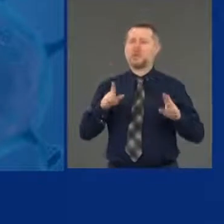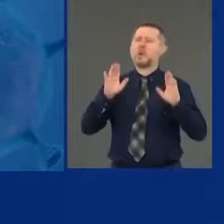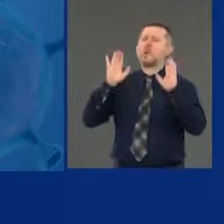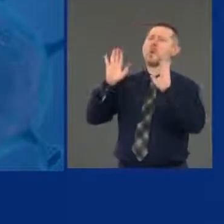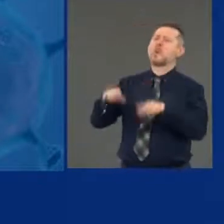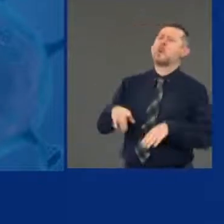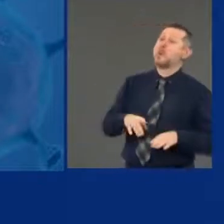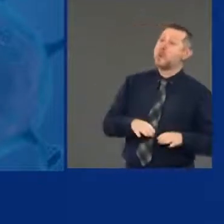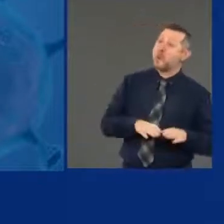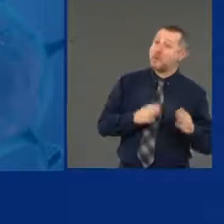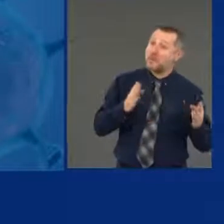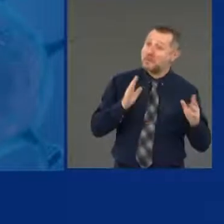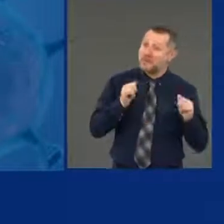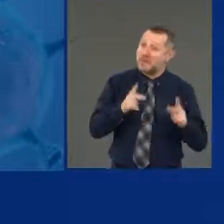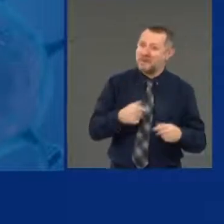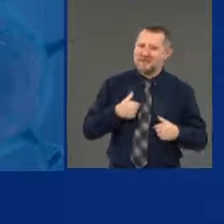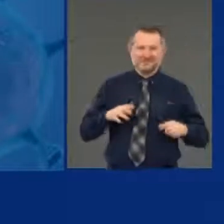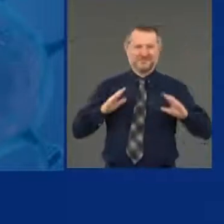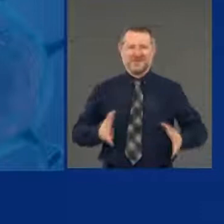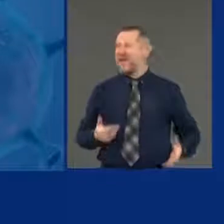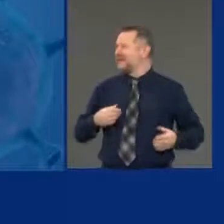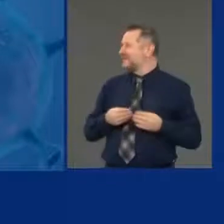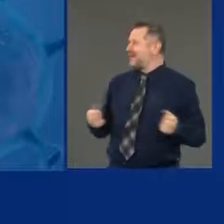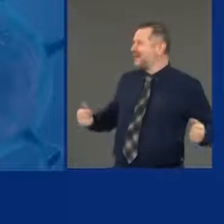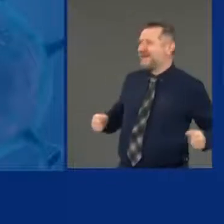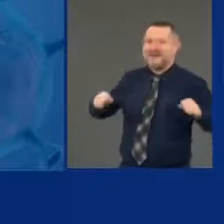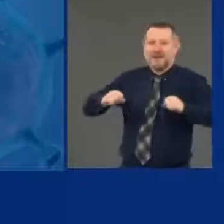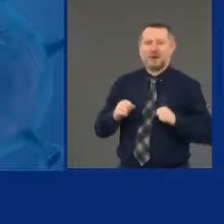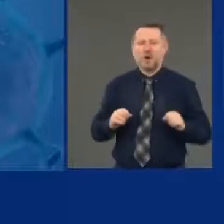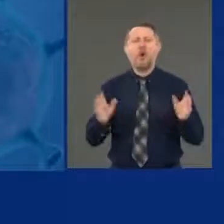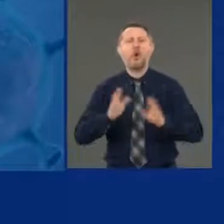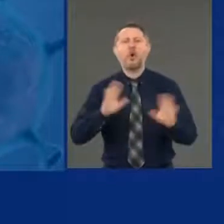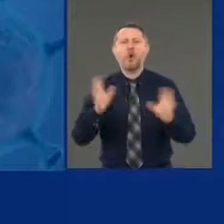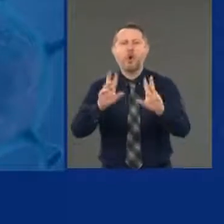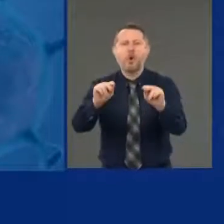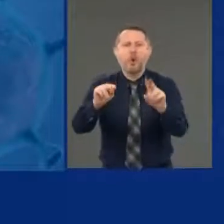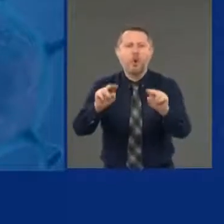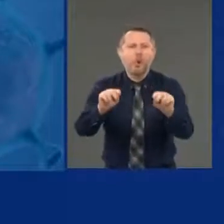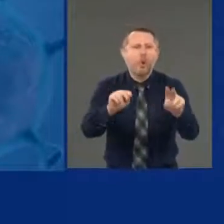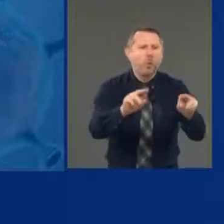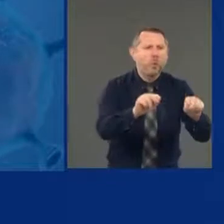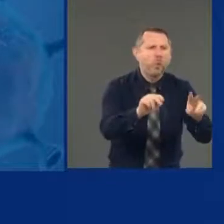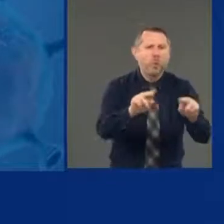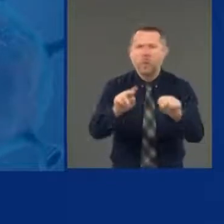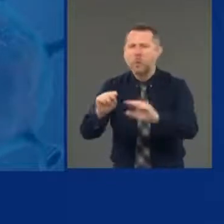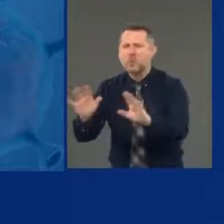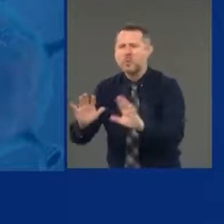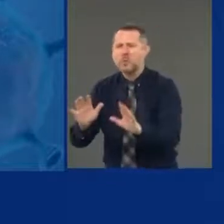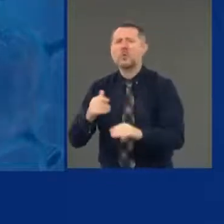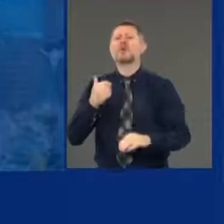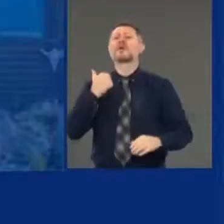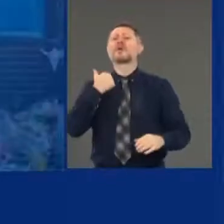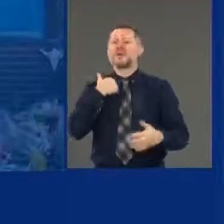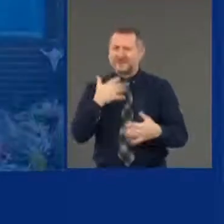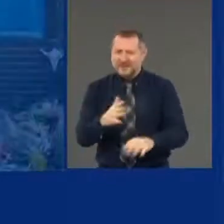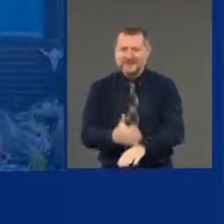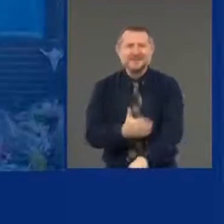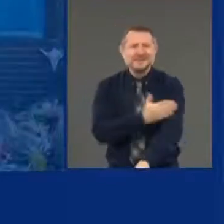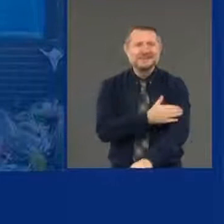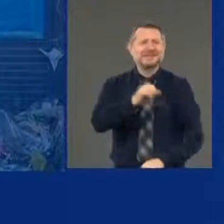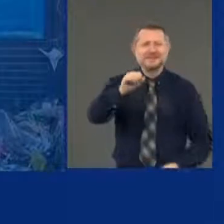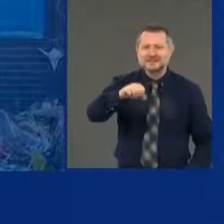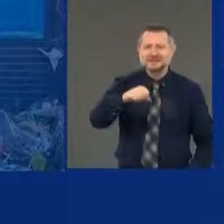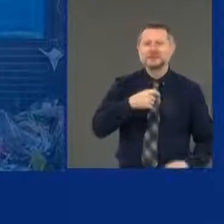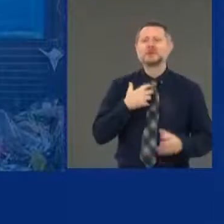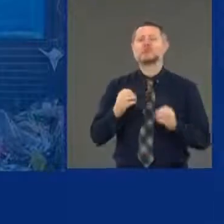No. No. We're not fine. We've made great progress. But we have to stay smart. We have to stay disciplined.